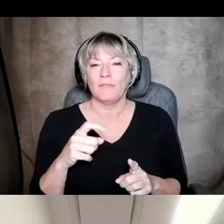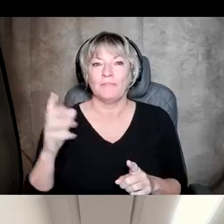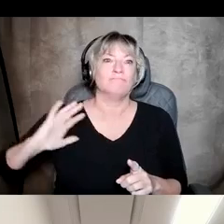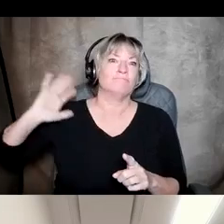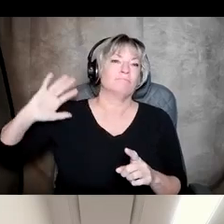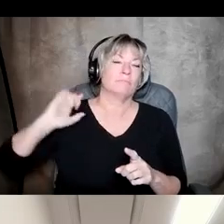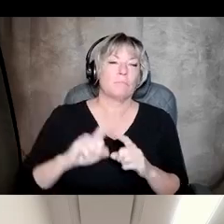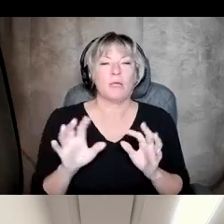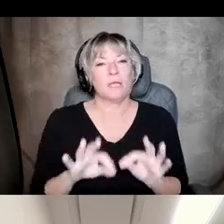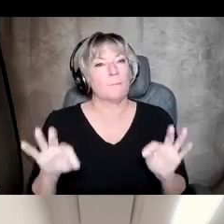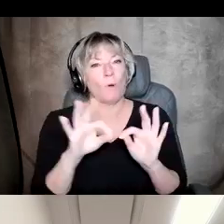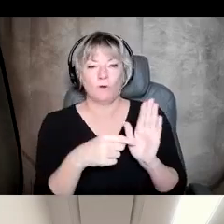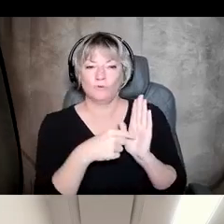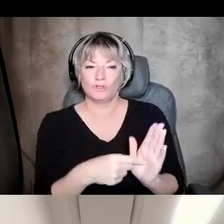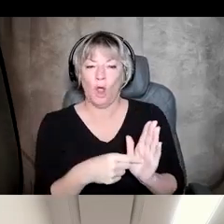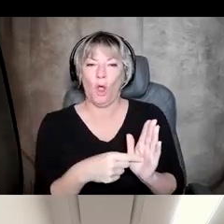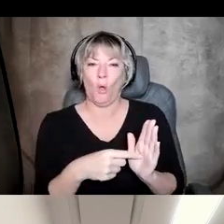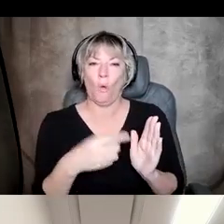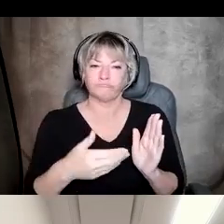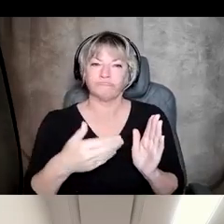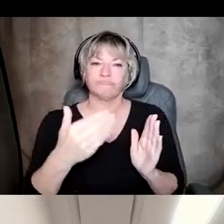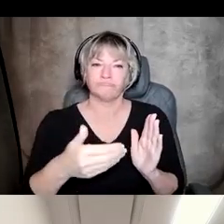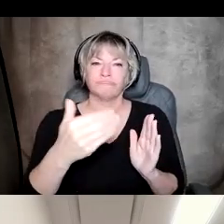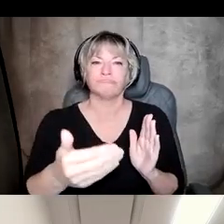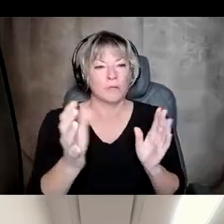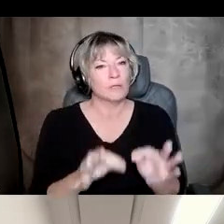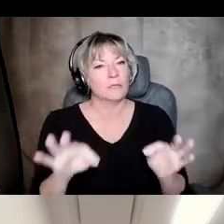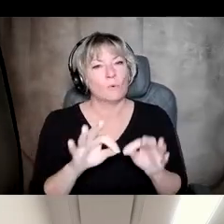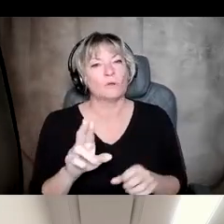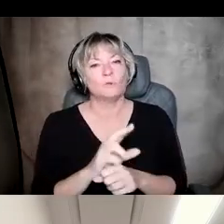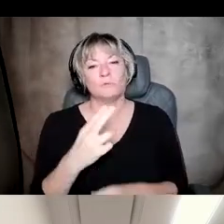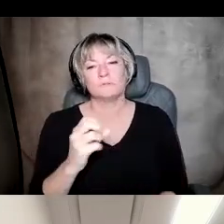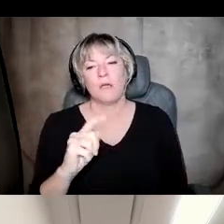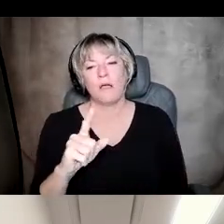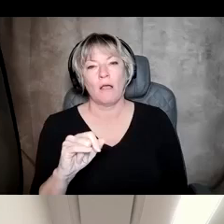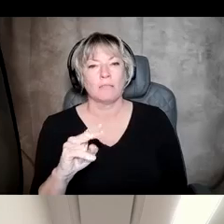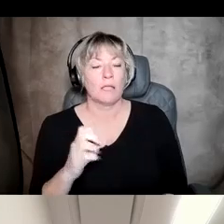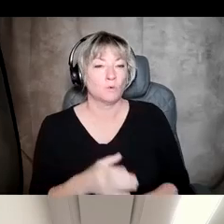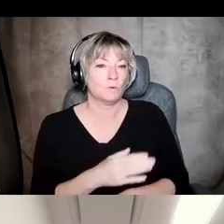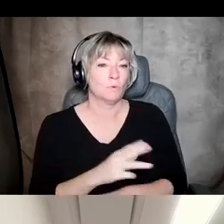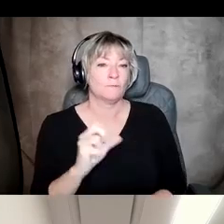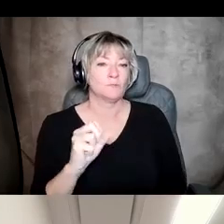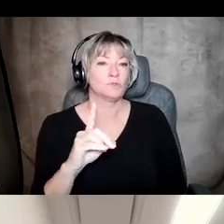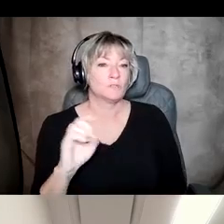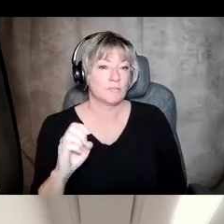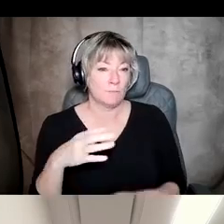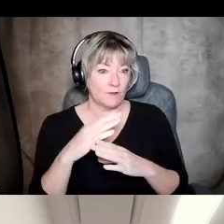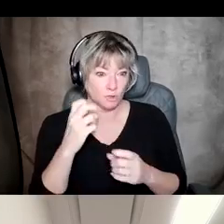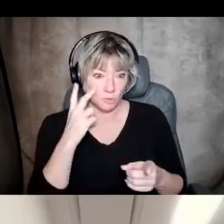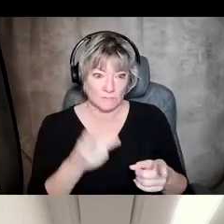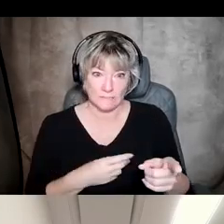in our efforts to improve, to use hotlines to improve suicide prevention. Can folks see this?